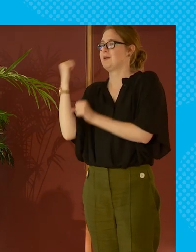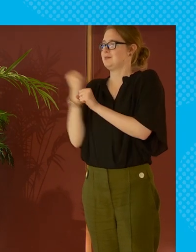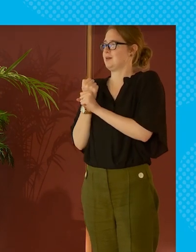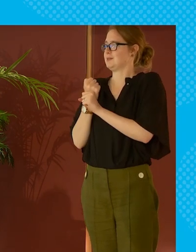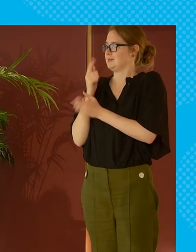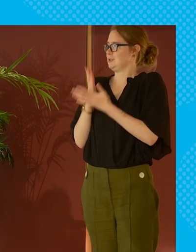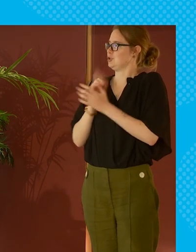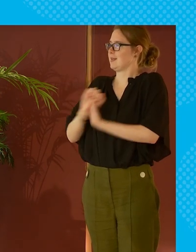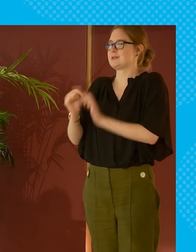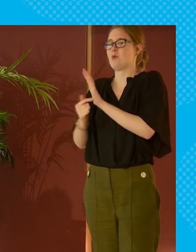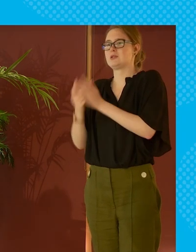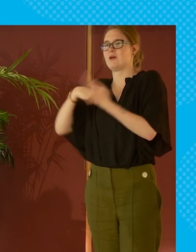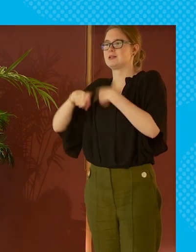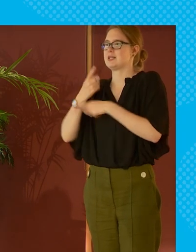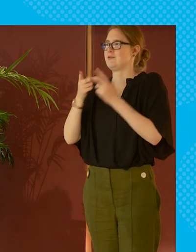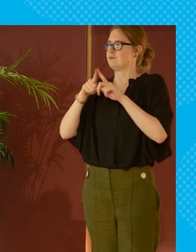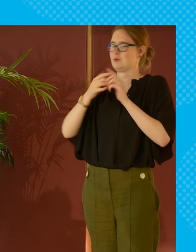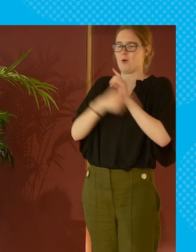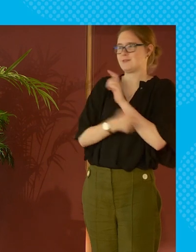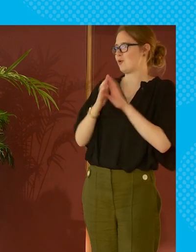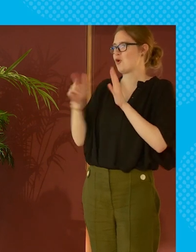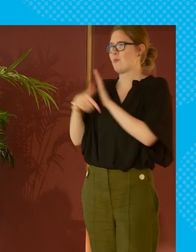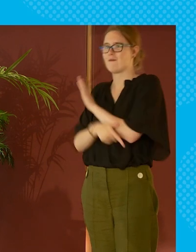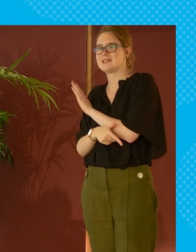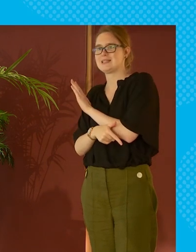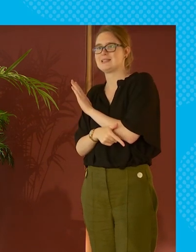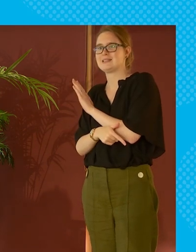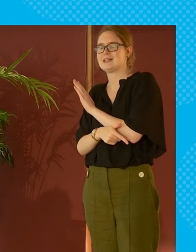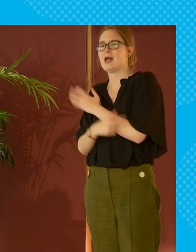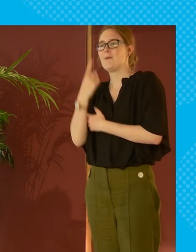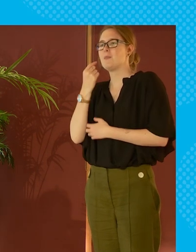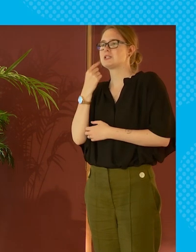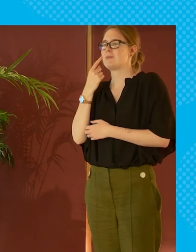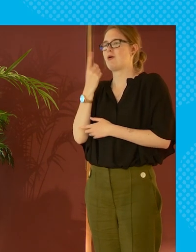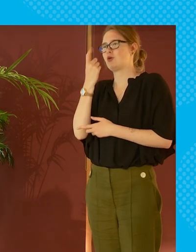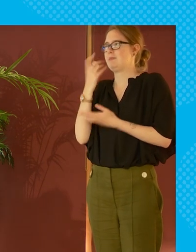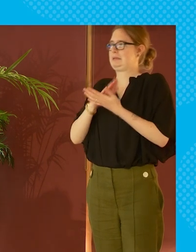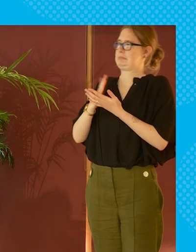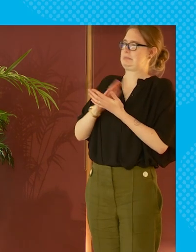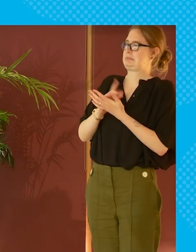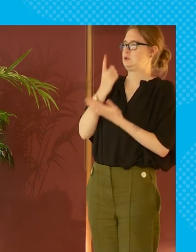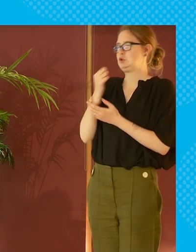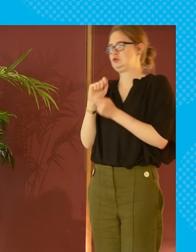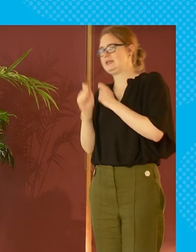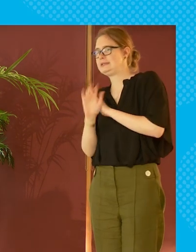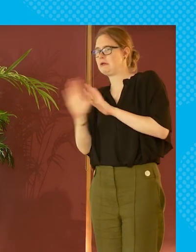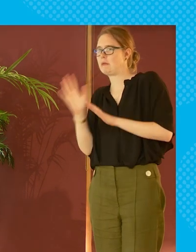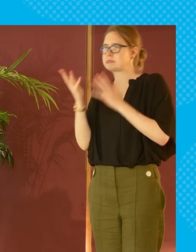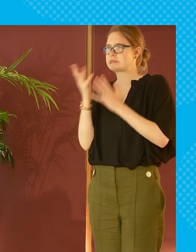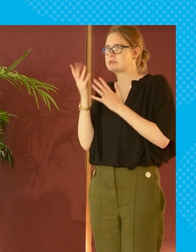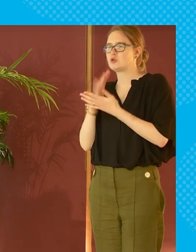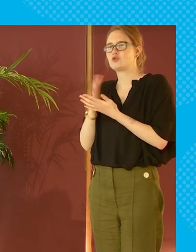do matter to whether someone lives on poverty or not there's not an inevitability it may have been considered an inevitability 20 years ago